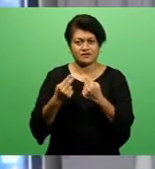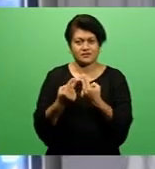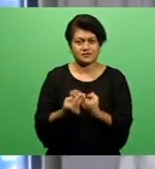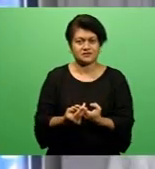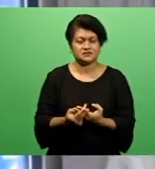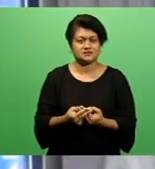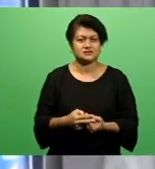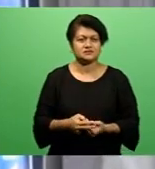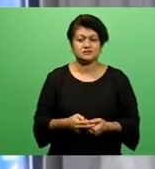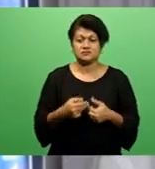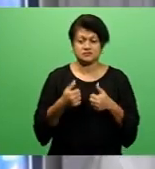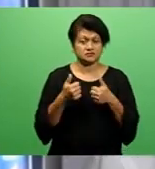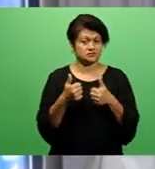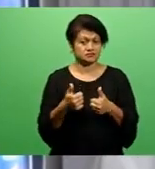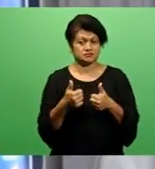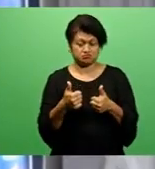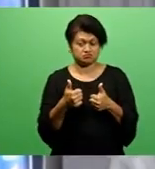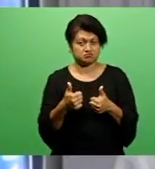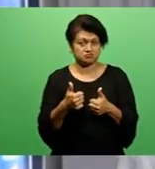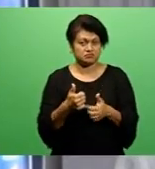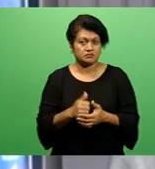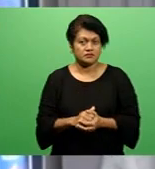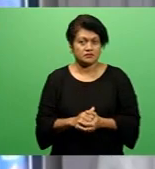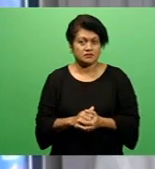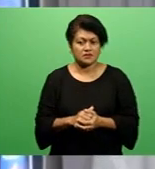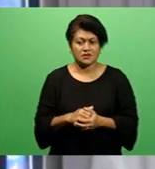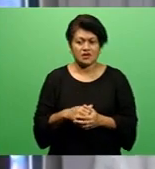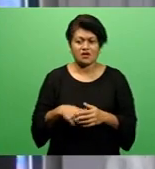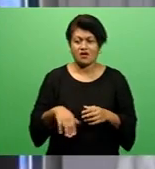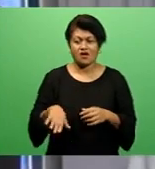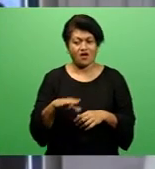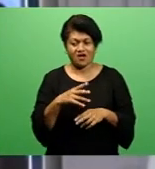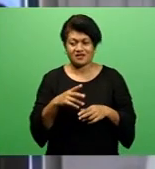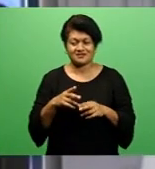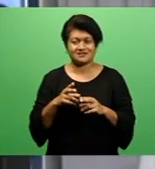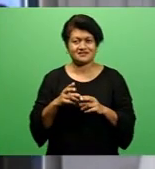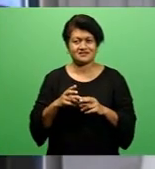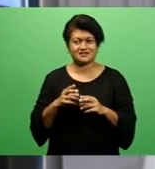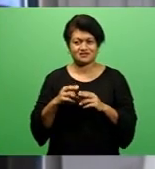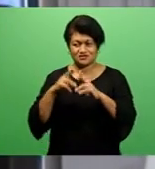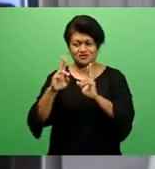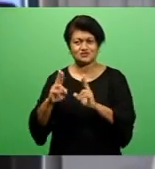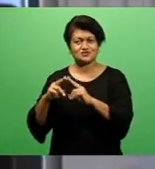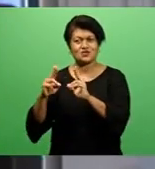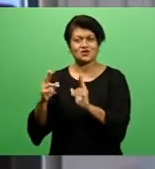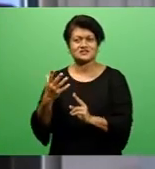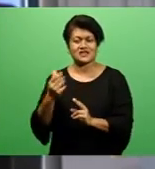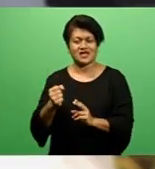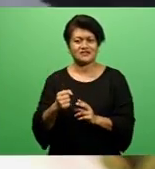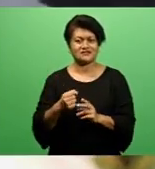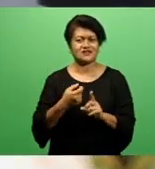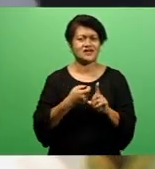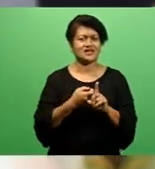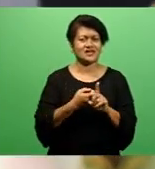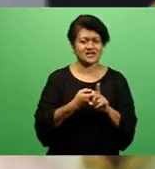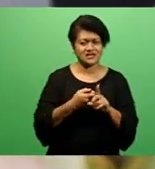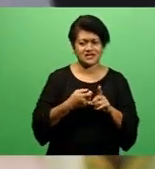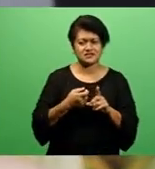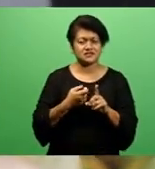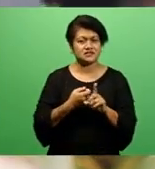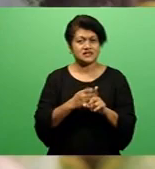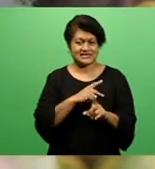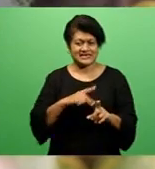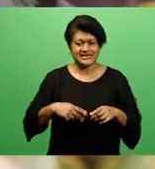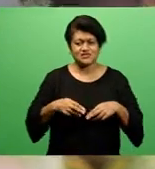It's good there's a uniform amount of all the stalls that are around the country would have gone around King's Road, Queen's Road and we continue to help